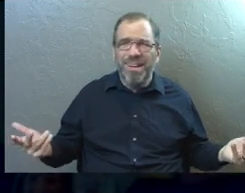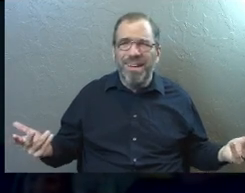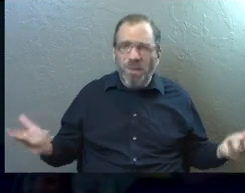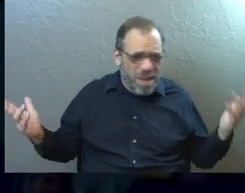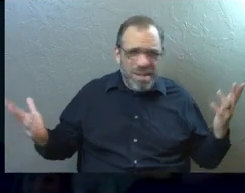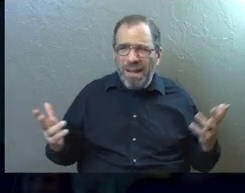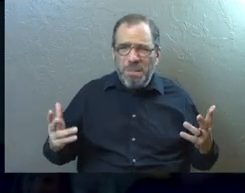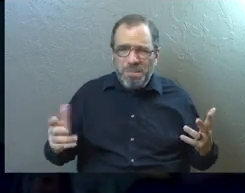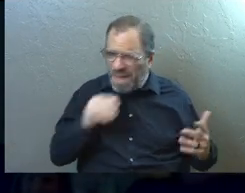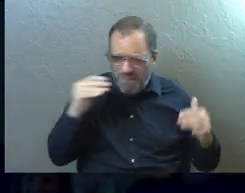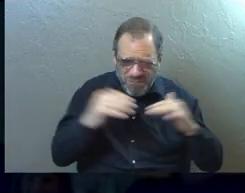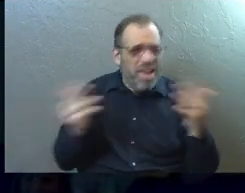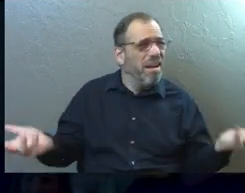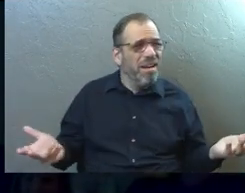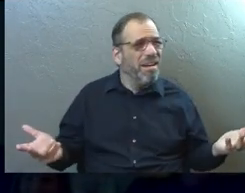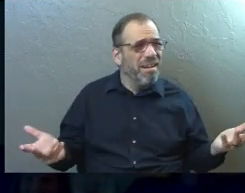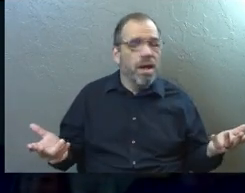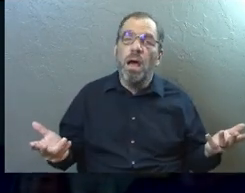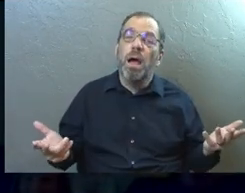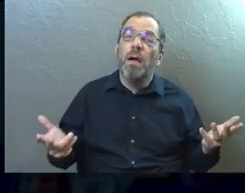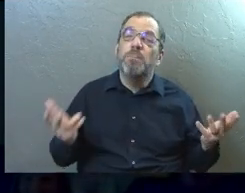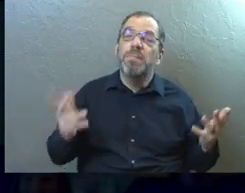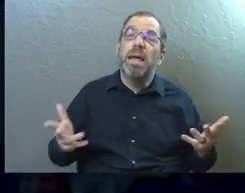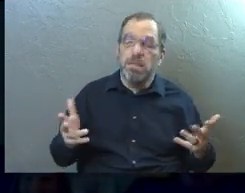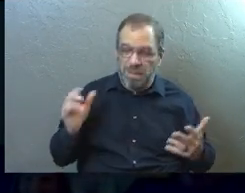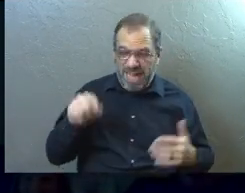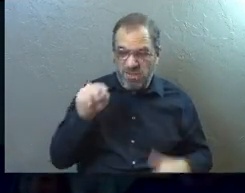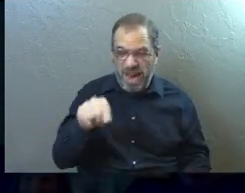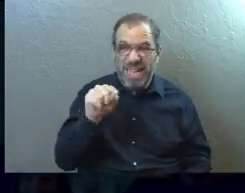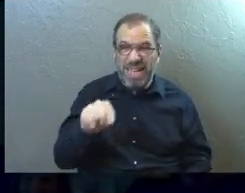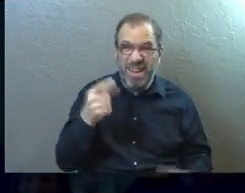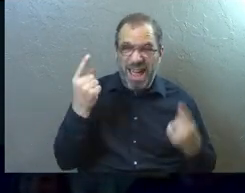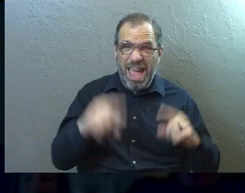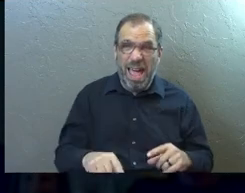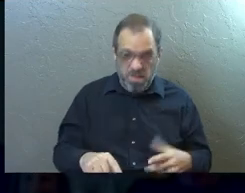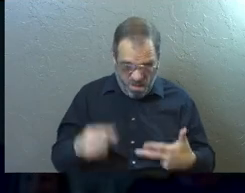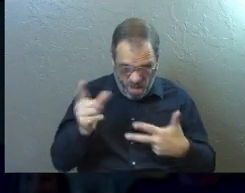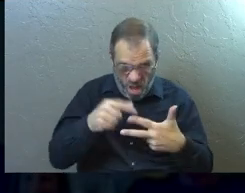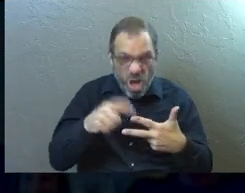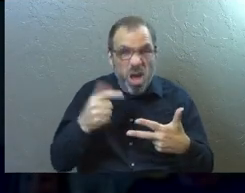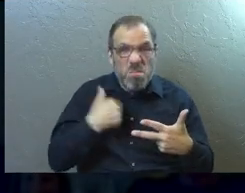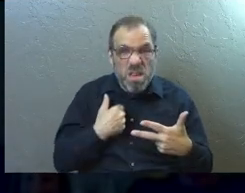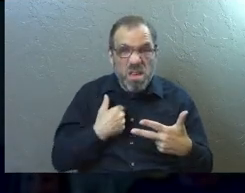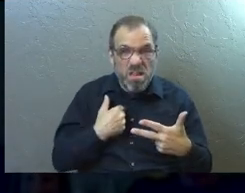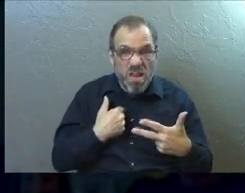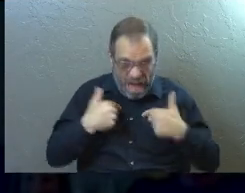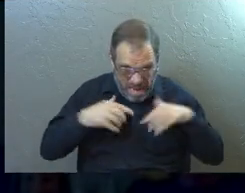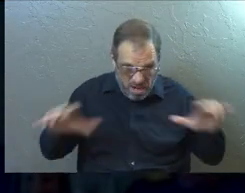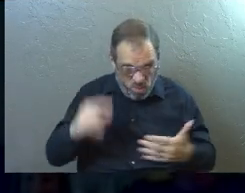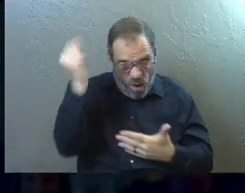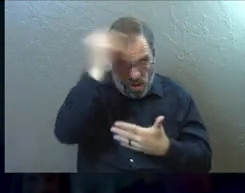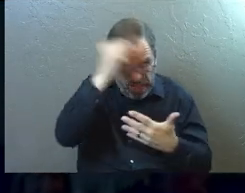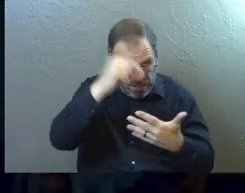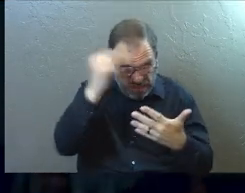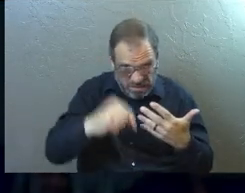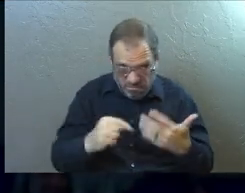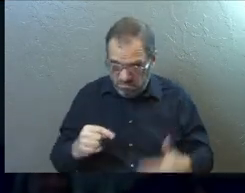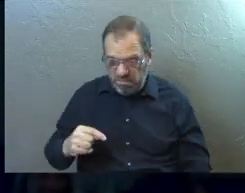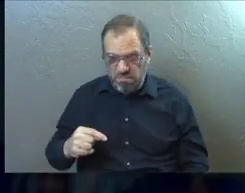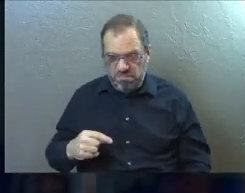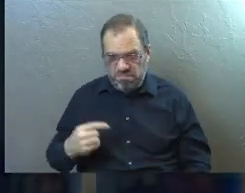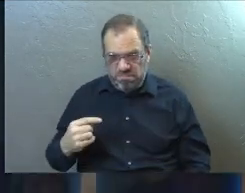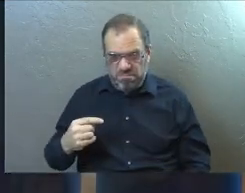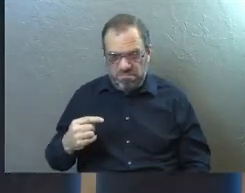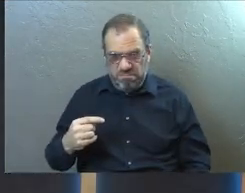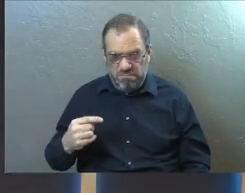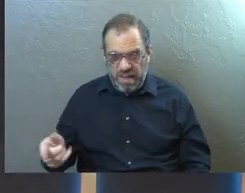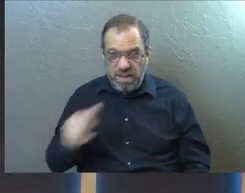upset and you think, man, this doesn't seem fair. I think what's happening here is a little bit of that. Like I had to do all this stuff, but they don't have to. And that makes me a